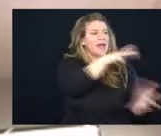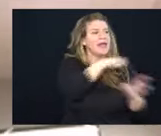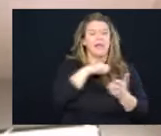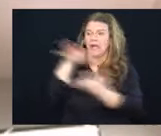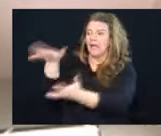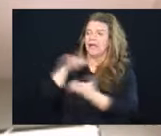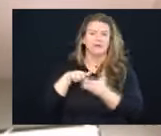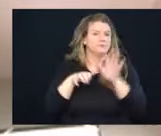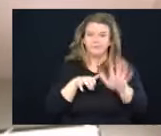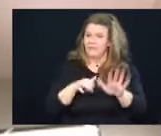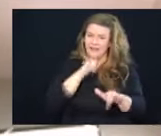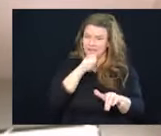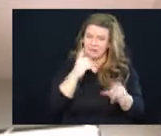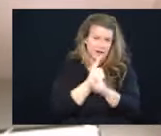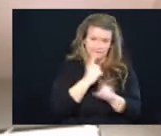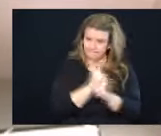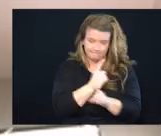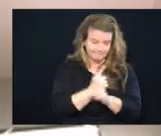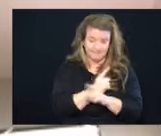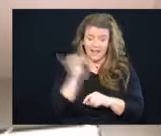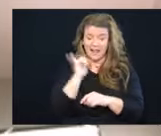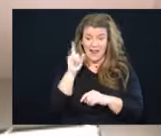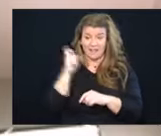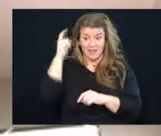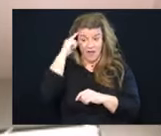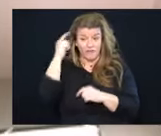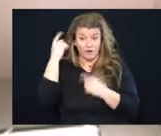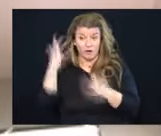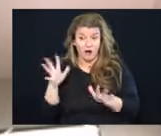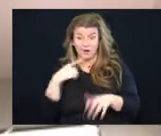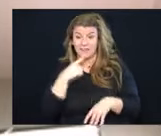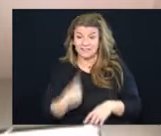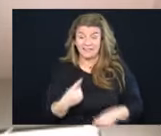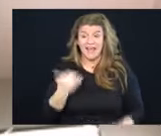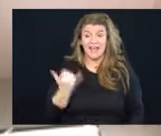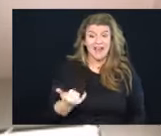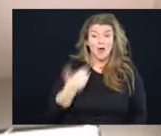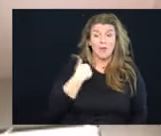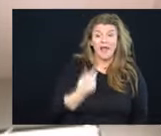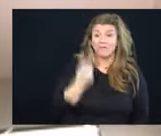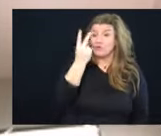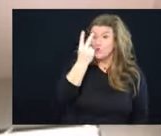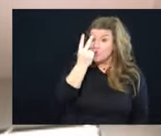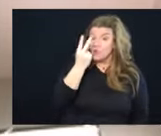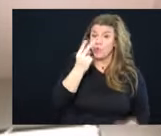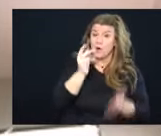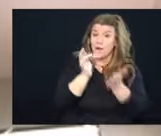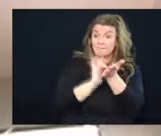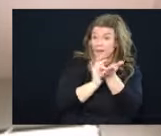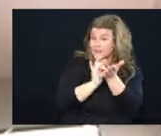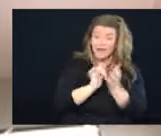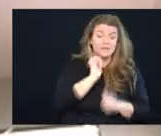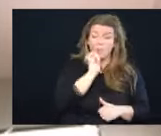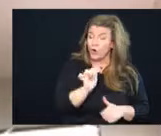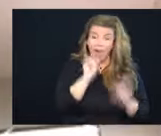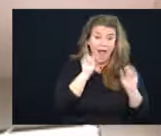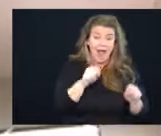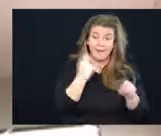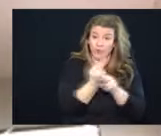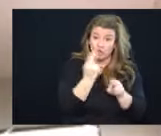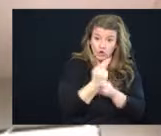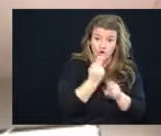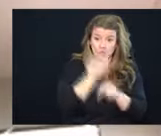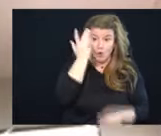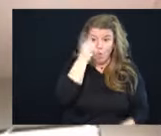As Dr. Marsh and the governor pointed out, there is now two of the antibodies that we are no longer able to use because